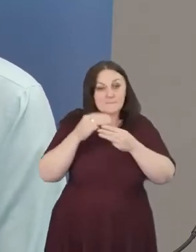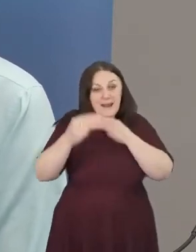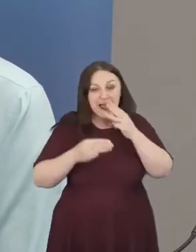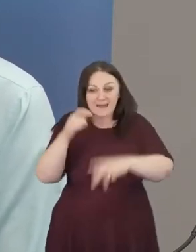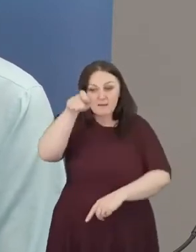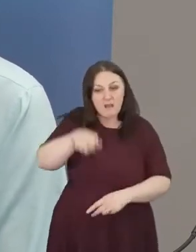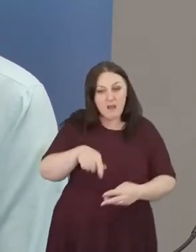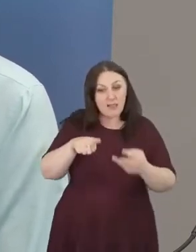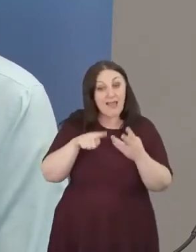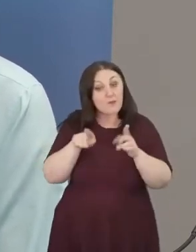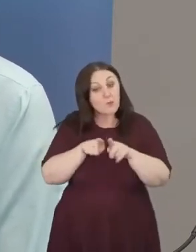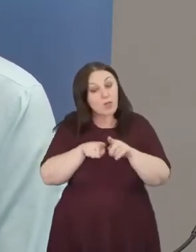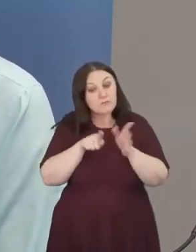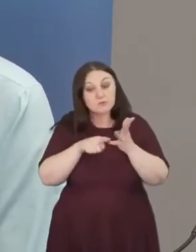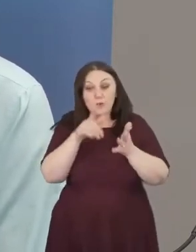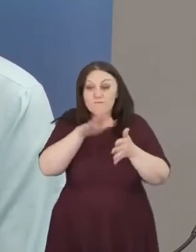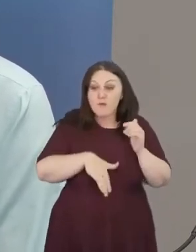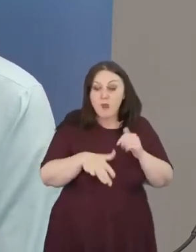church perspective.